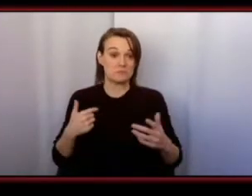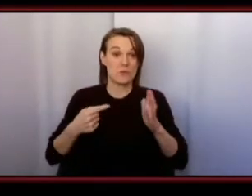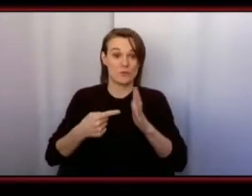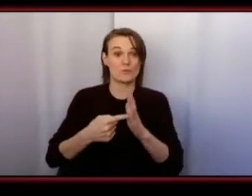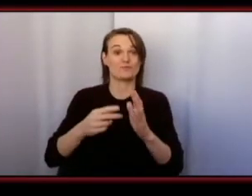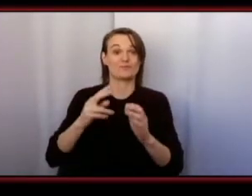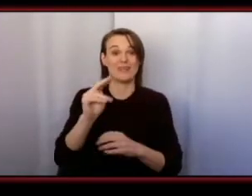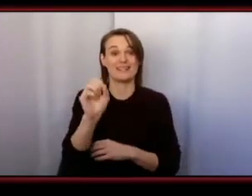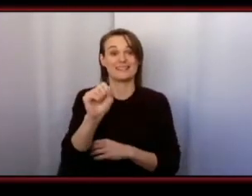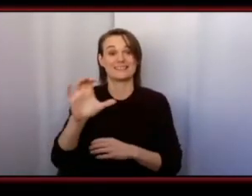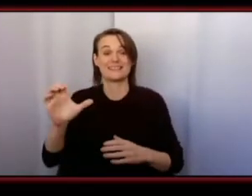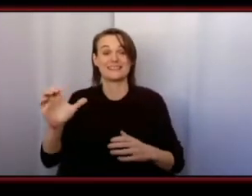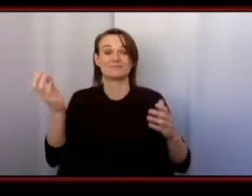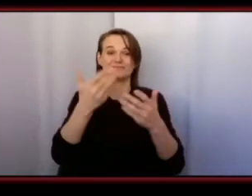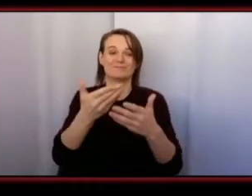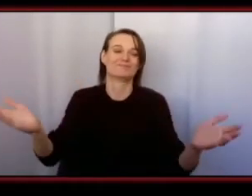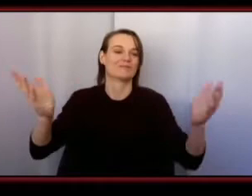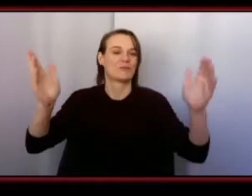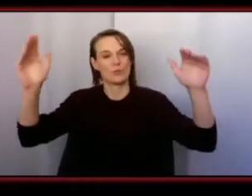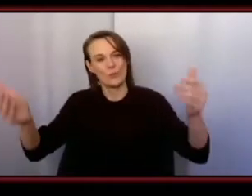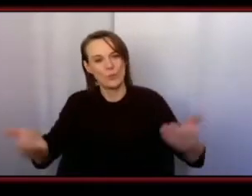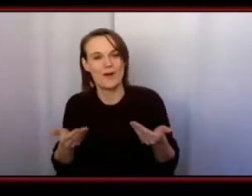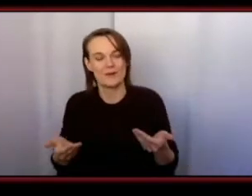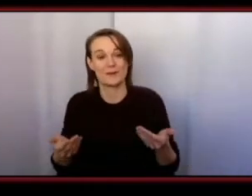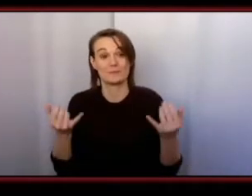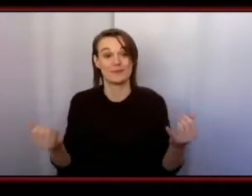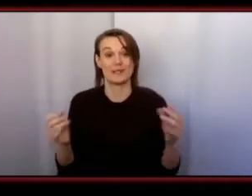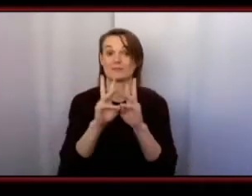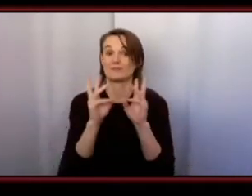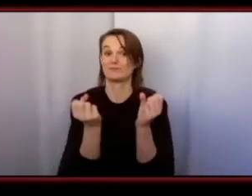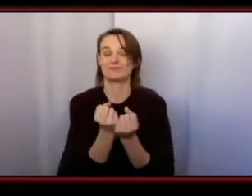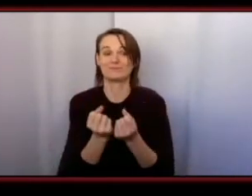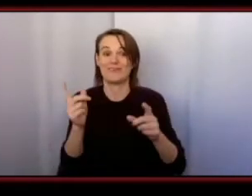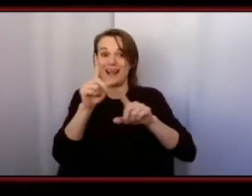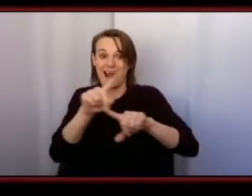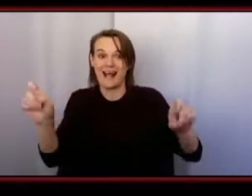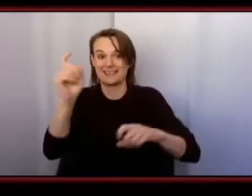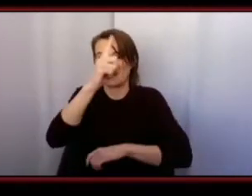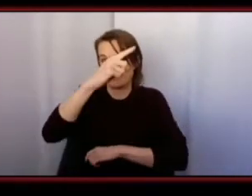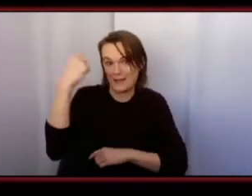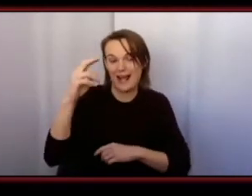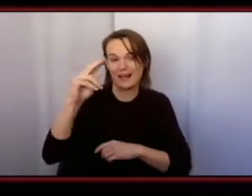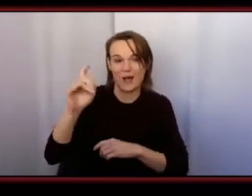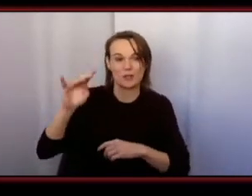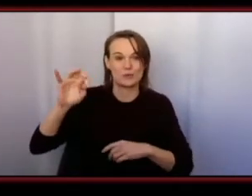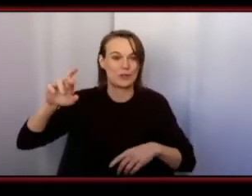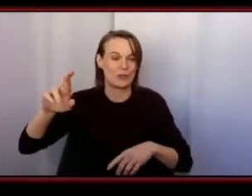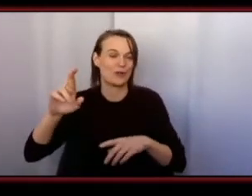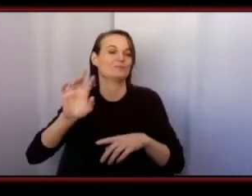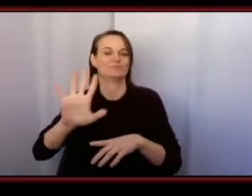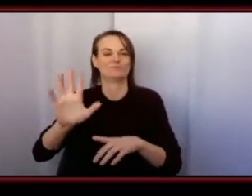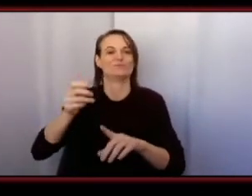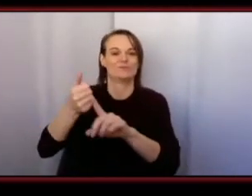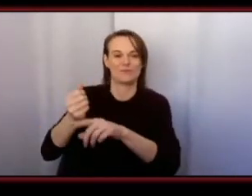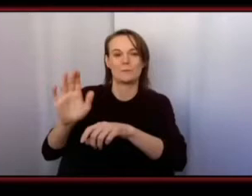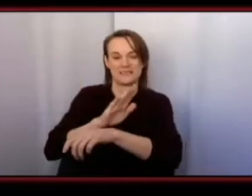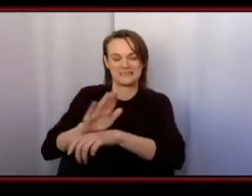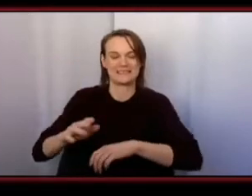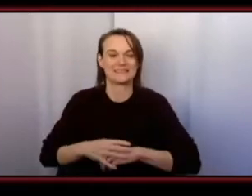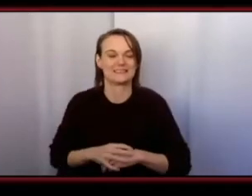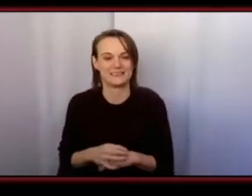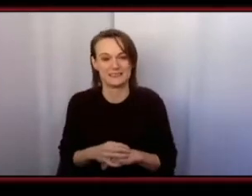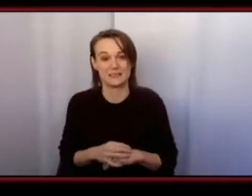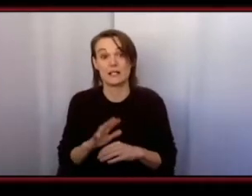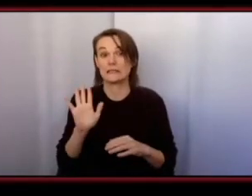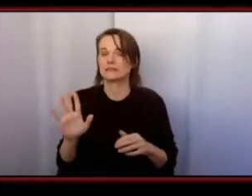College I wish you a very warm welcome to our session entitled Ask a Black Entrepreneur but first I'd like